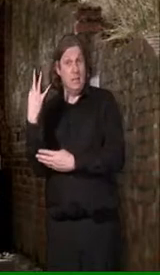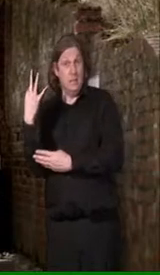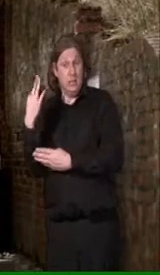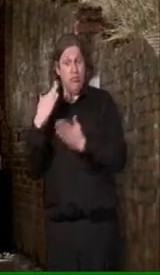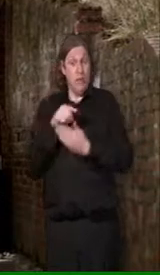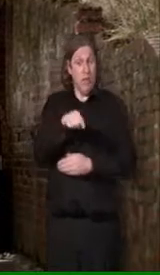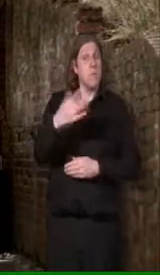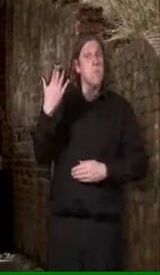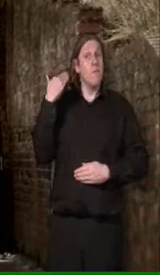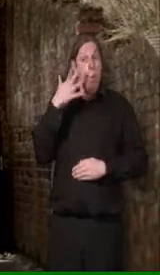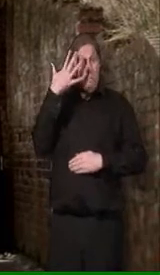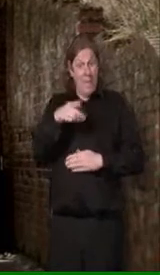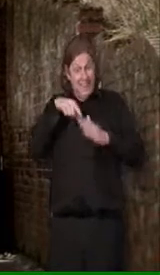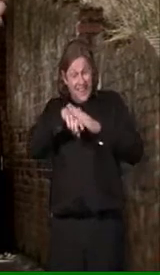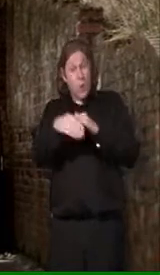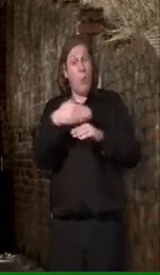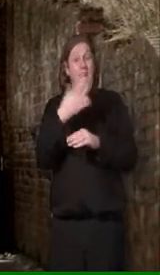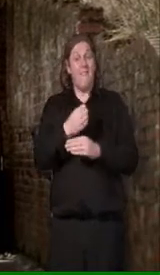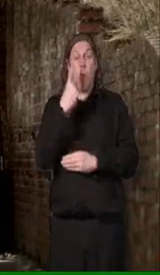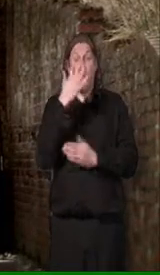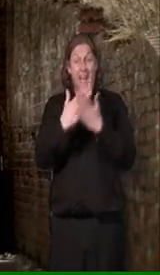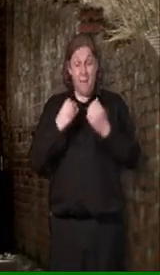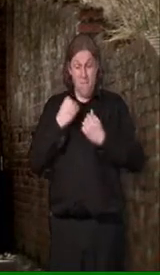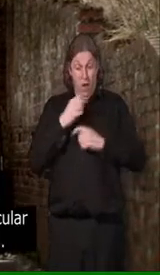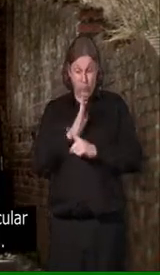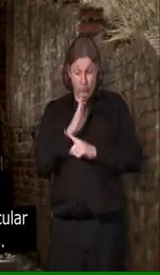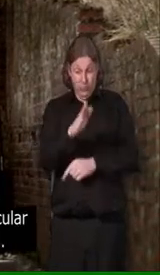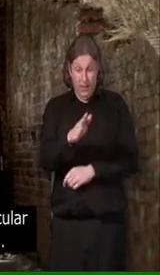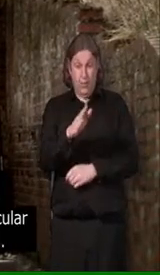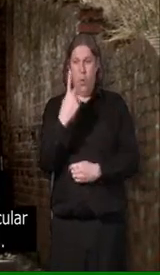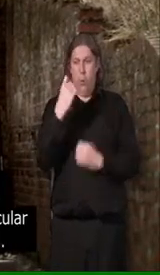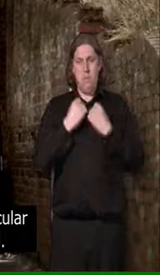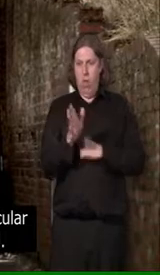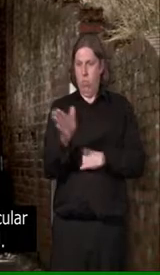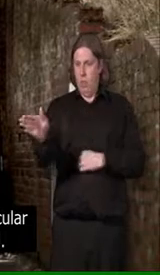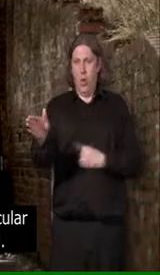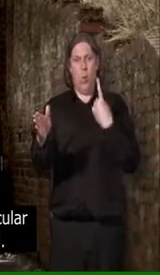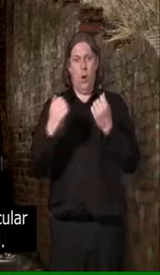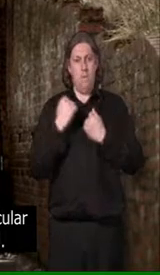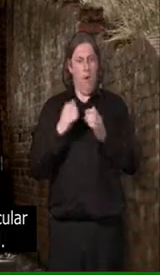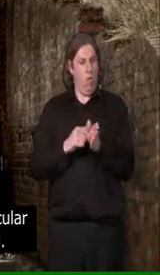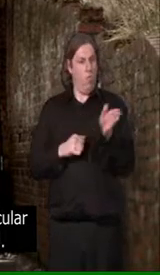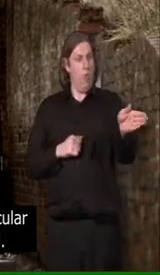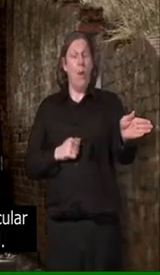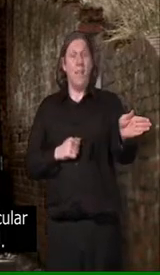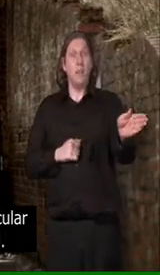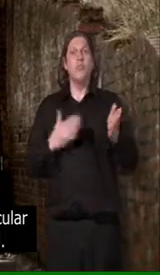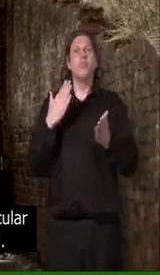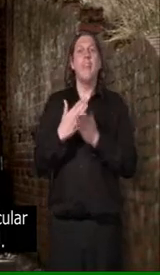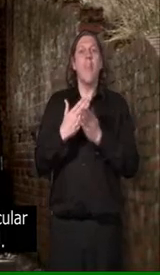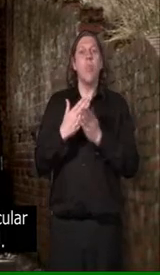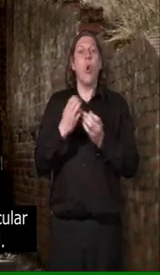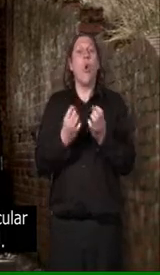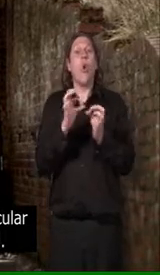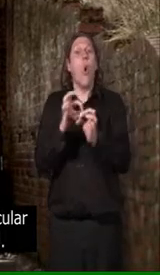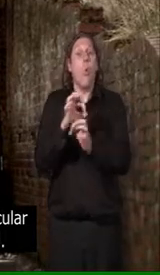in, it went a mile off to the left and a mile off the right with workings. And the method of coal extraction used in this particular drift mine was a